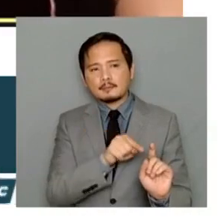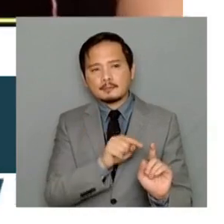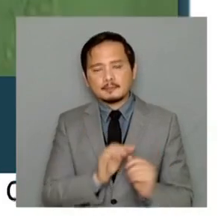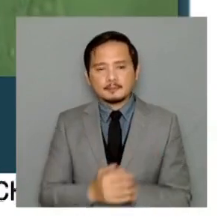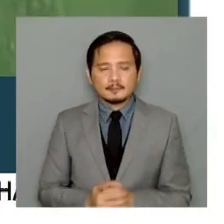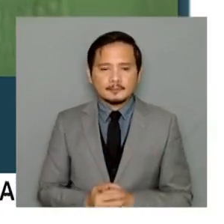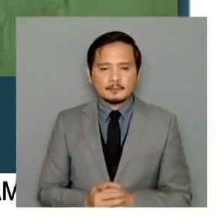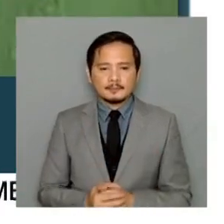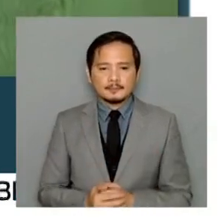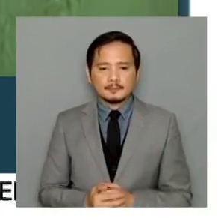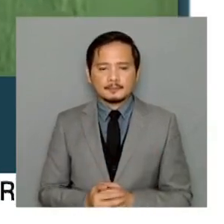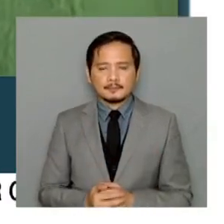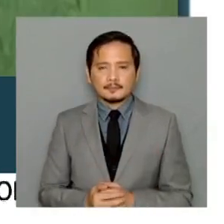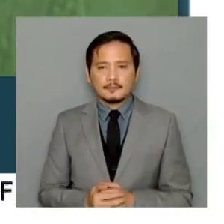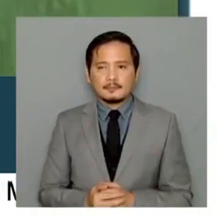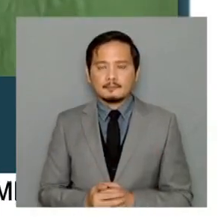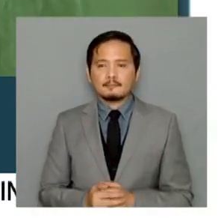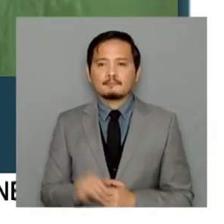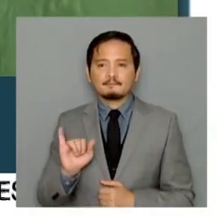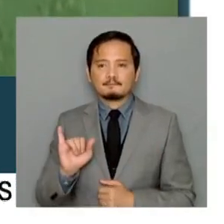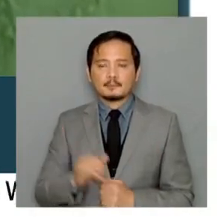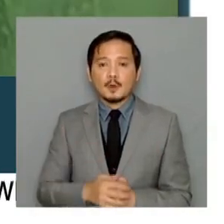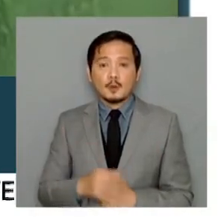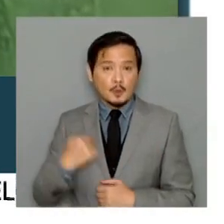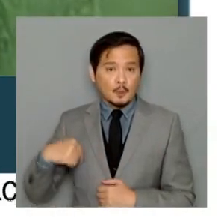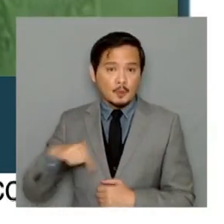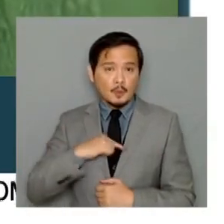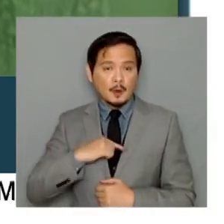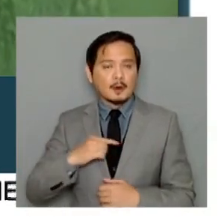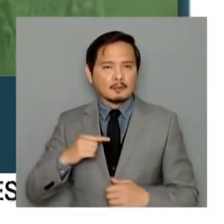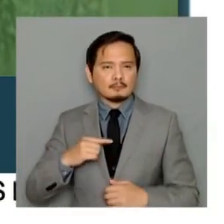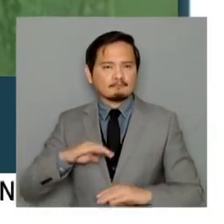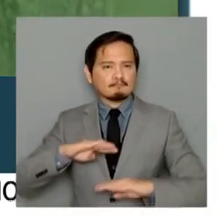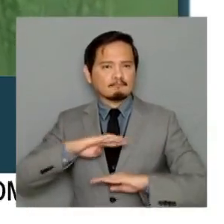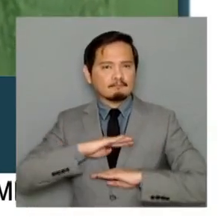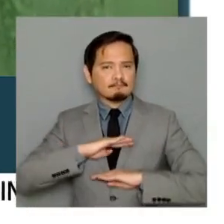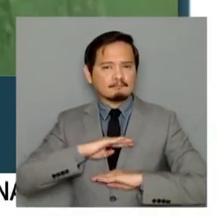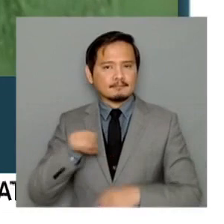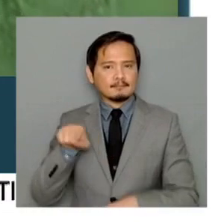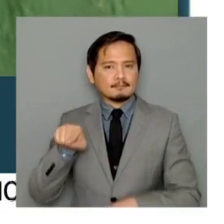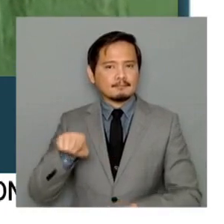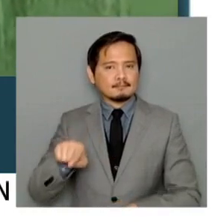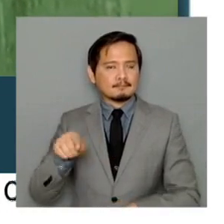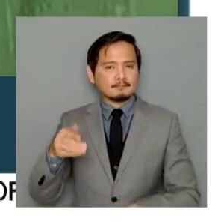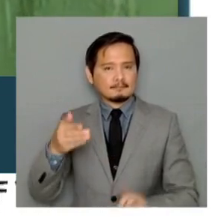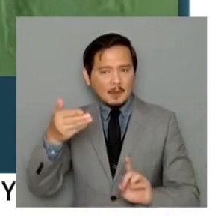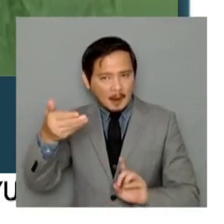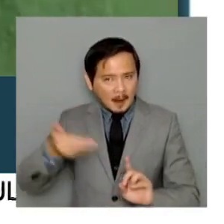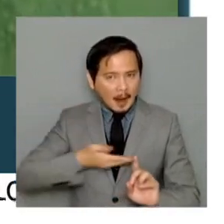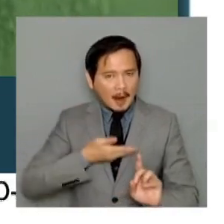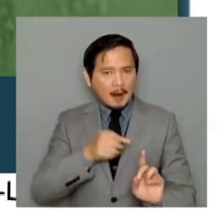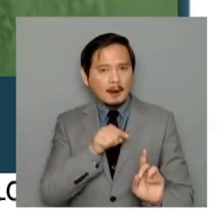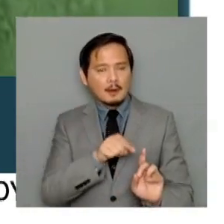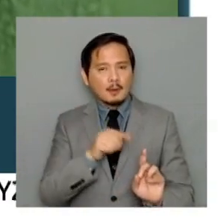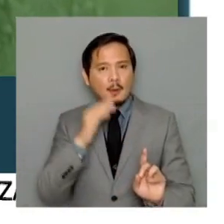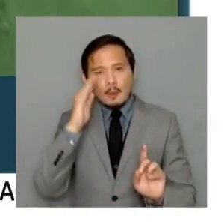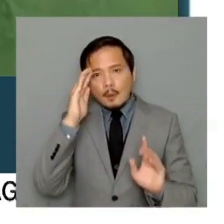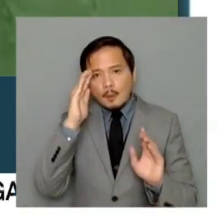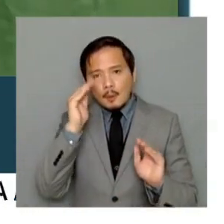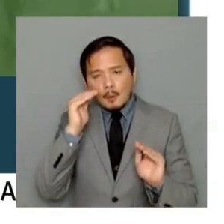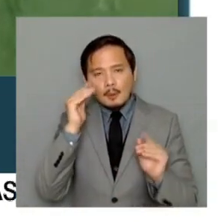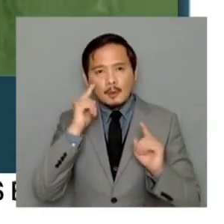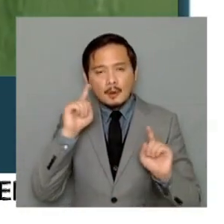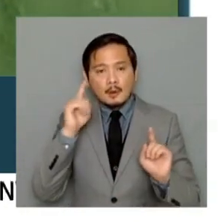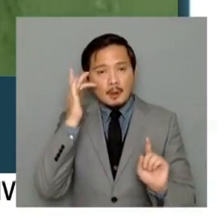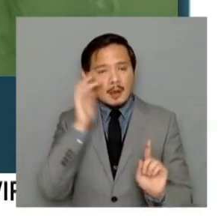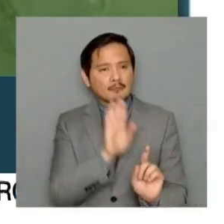Well, we're happy that she was nominated. And we hope that she will be our new DNR secretary because of her